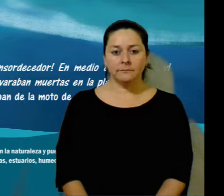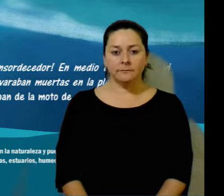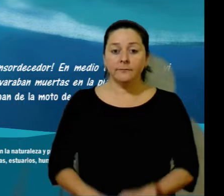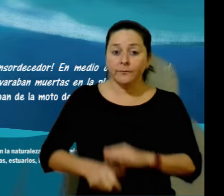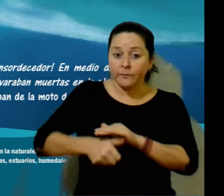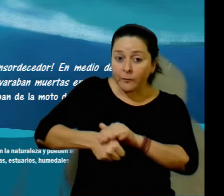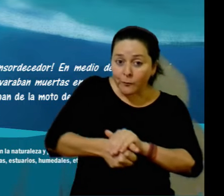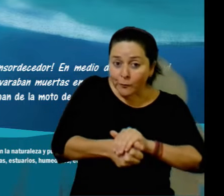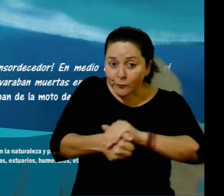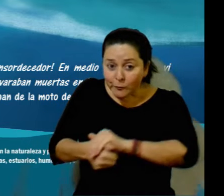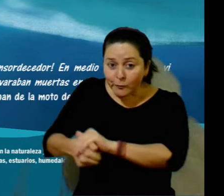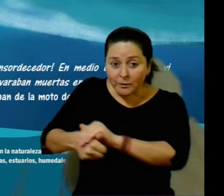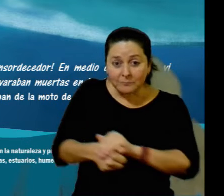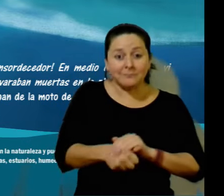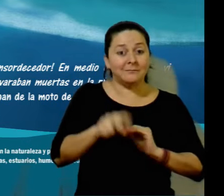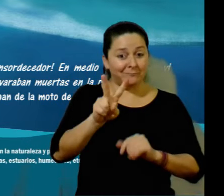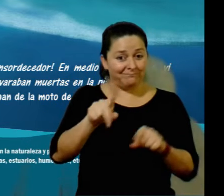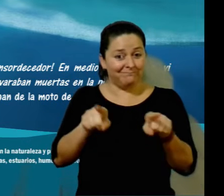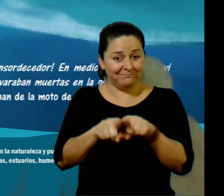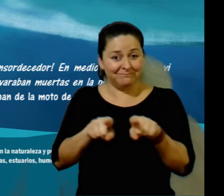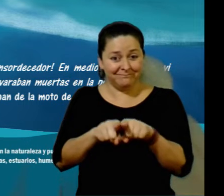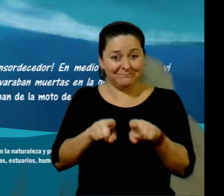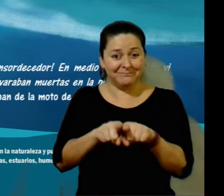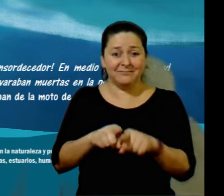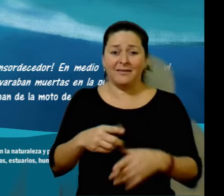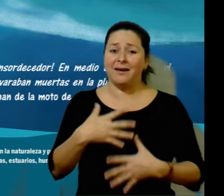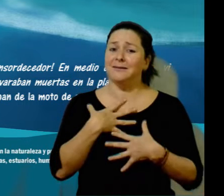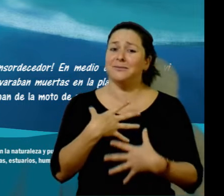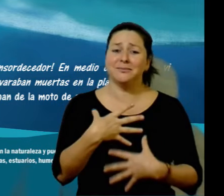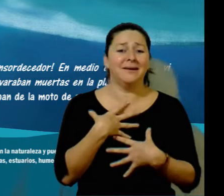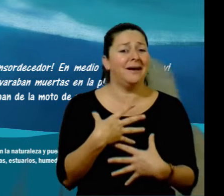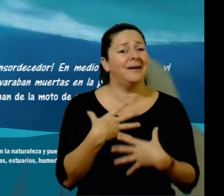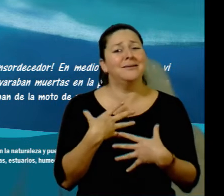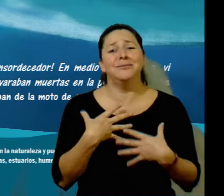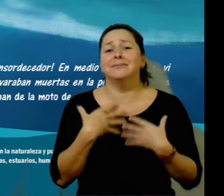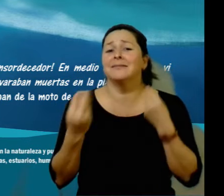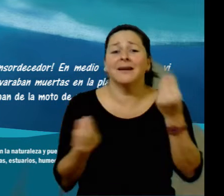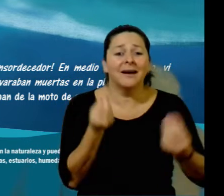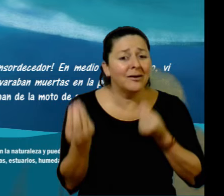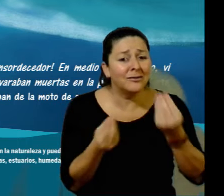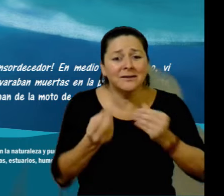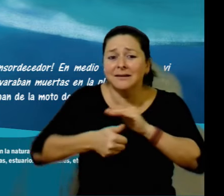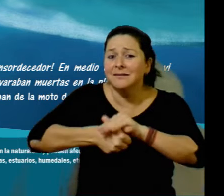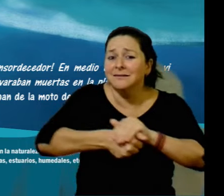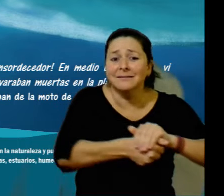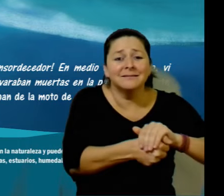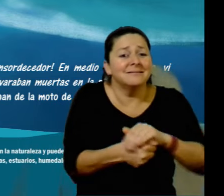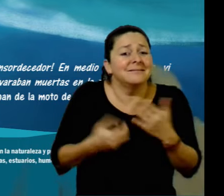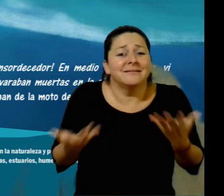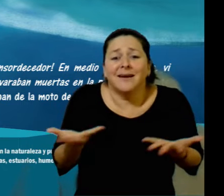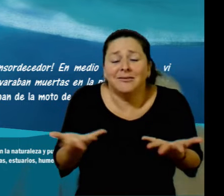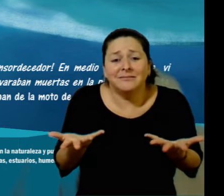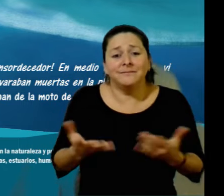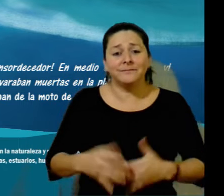Frightened, the sisters wonder, What will the humans do to Carapada? Throughout my travels across the ocean,